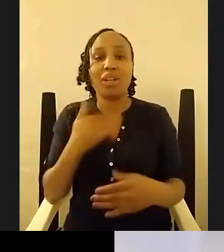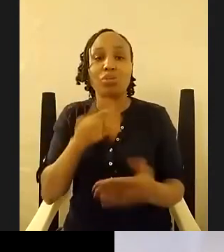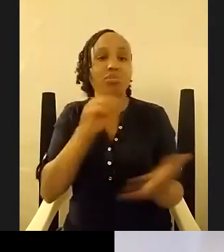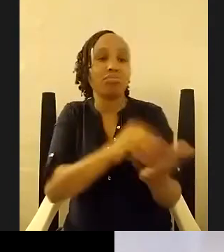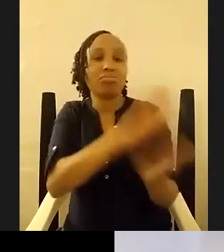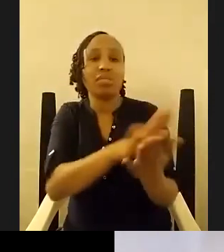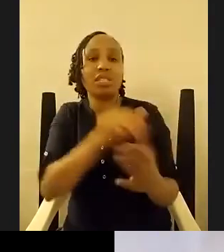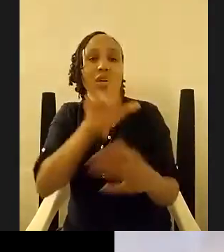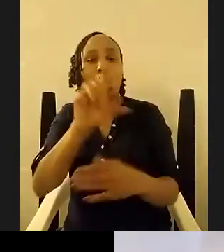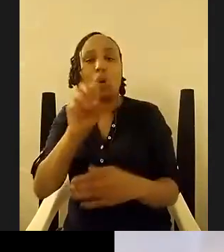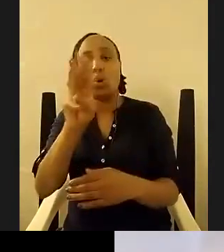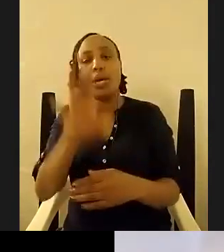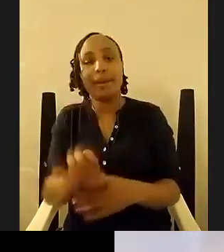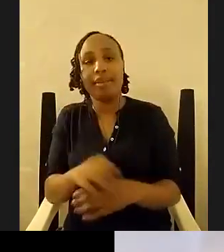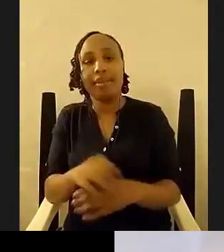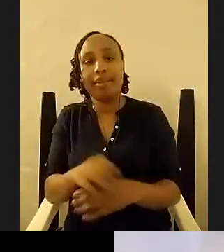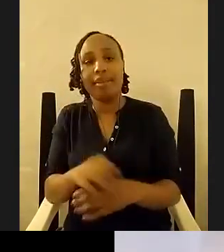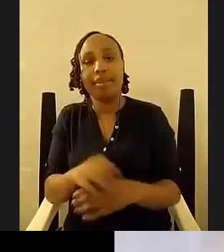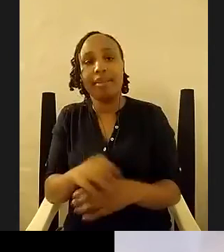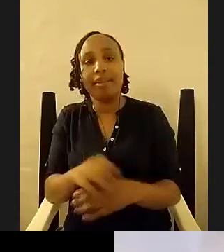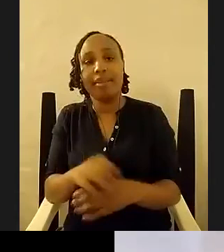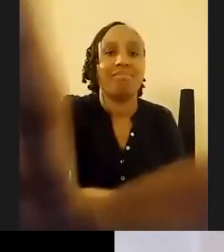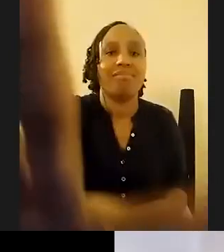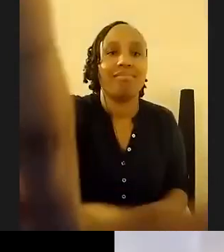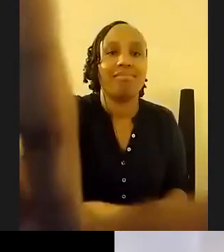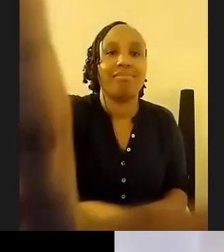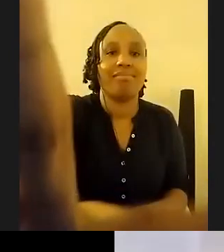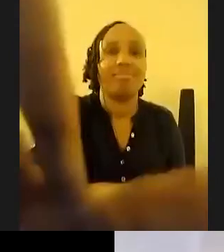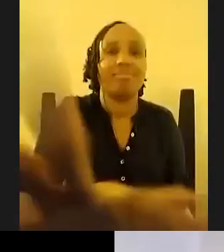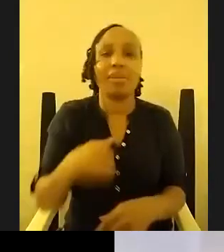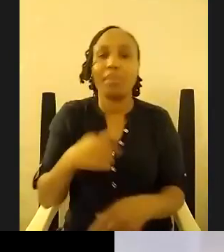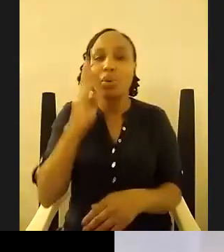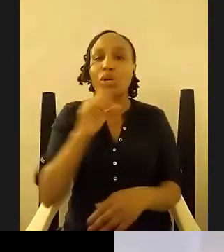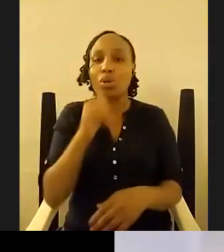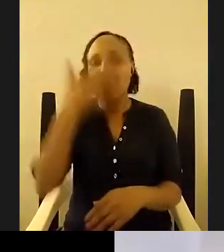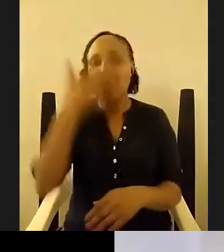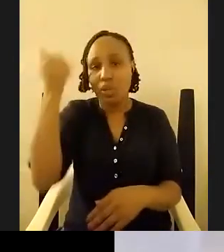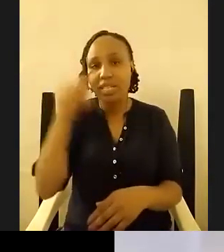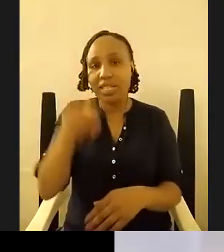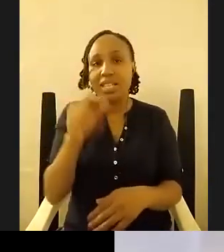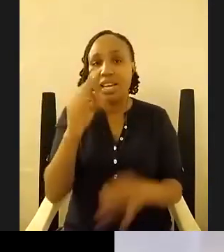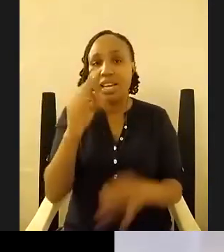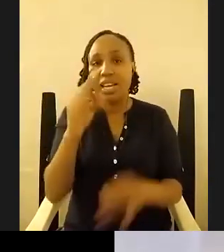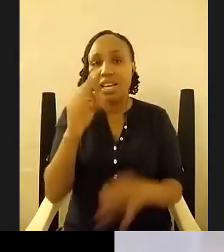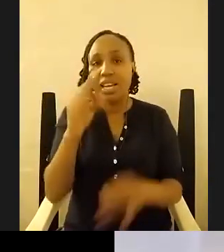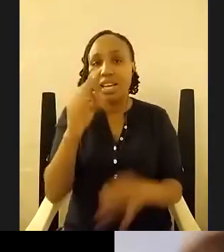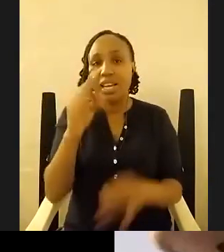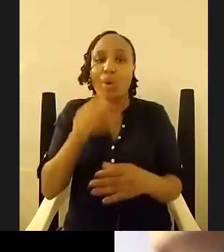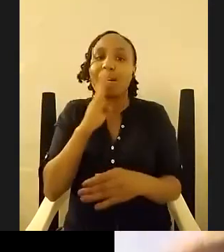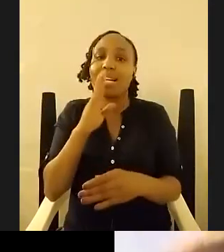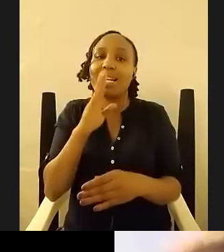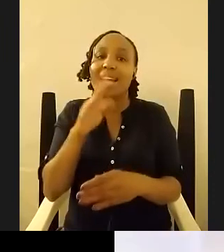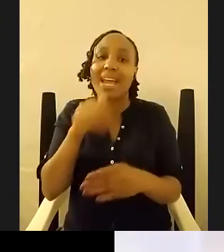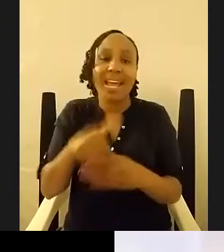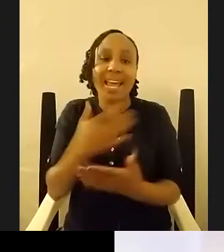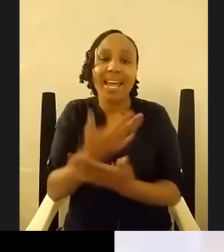not going to forget this please please please if you are in any city where this book is available please get a